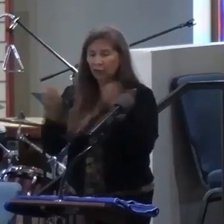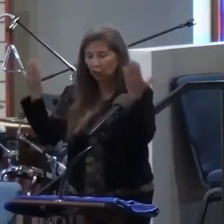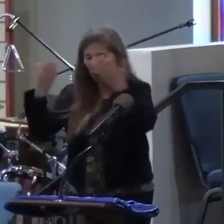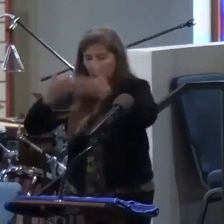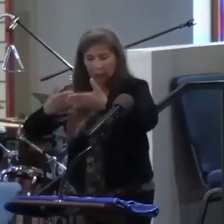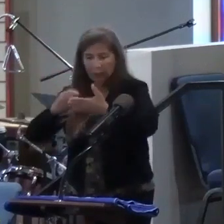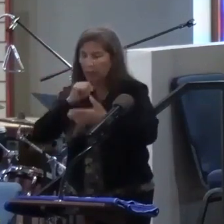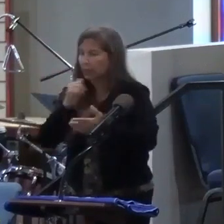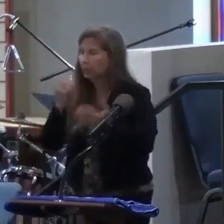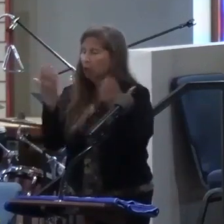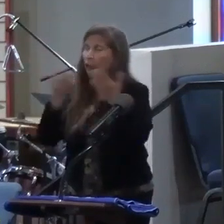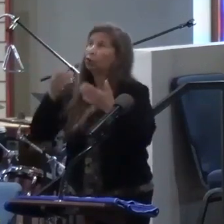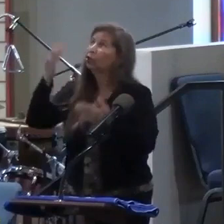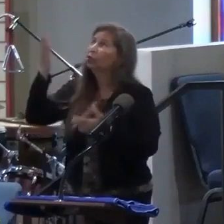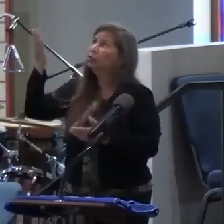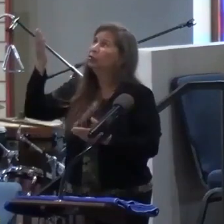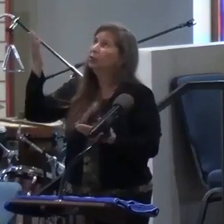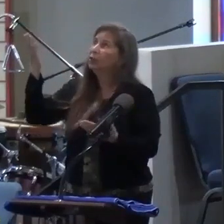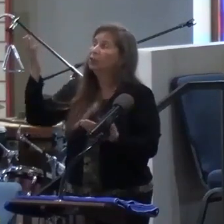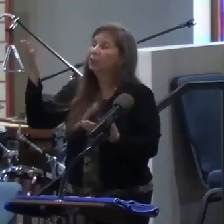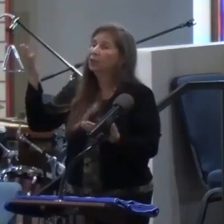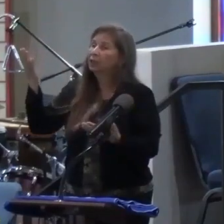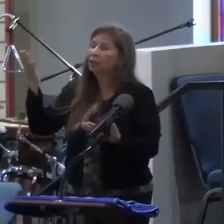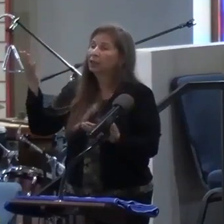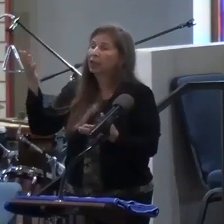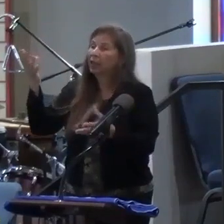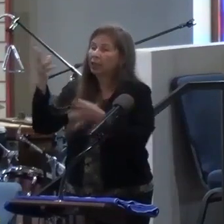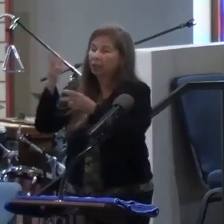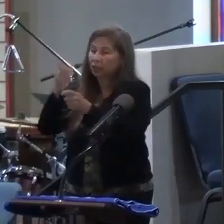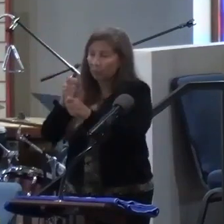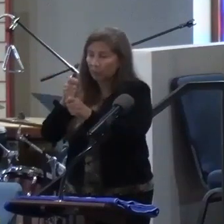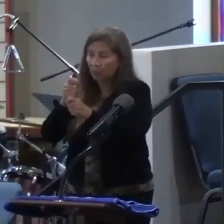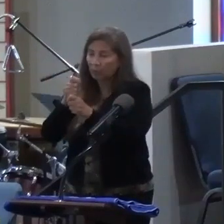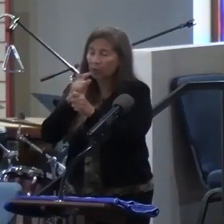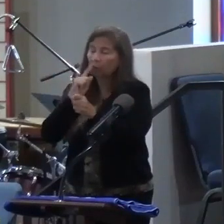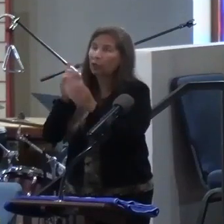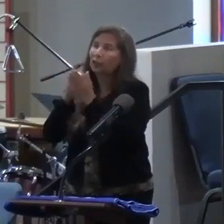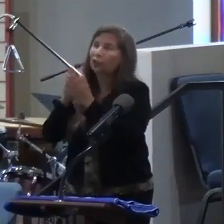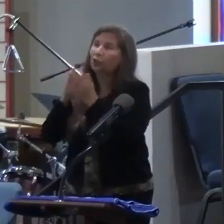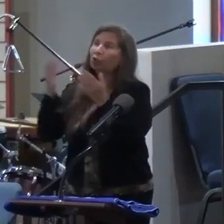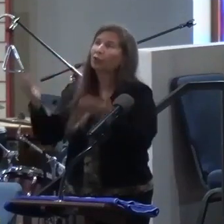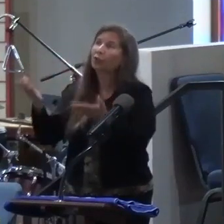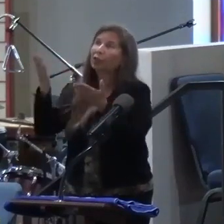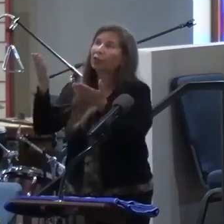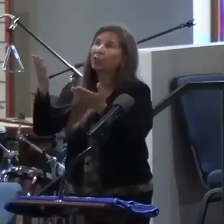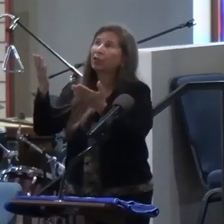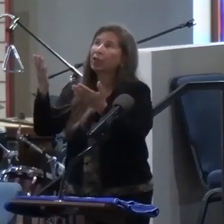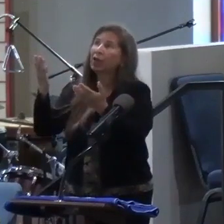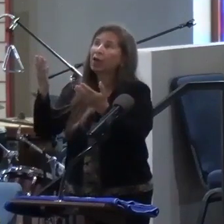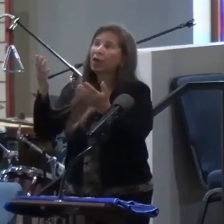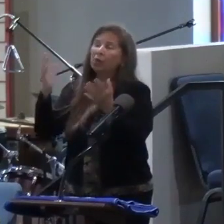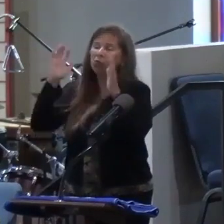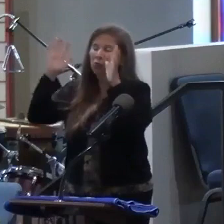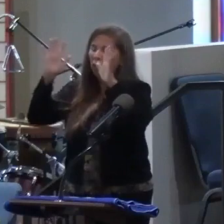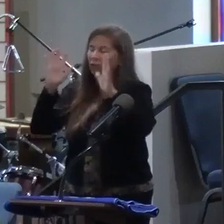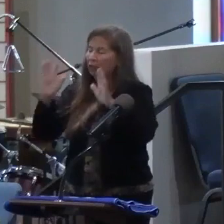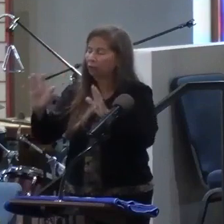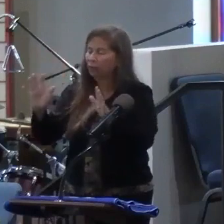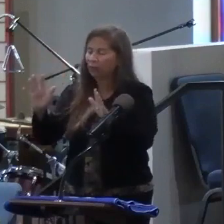not dark to you. And he summarizes by saying, so I praise you, because I'm fearfully and wonderfully made.